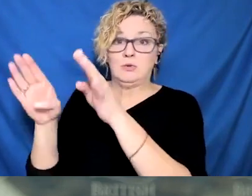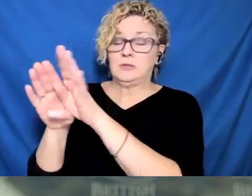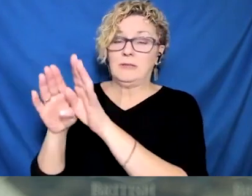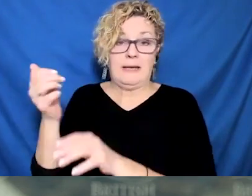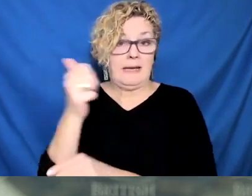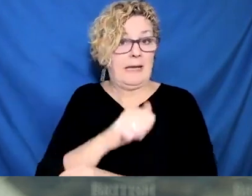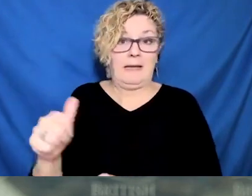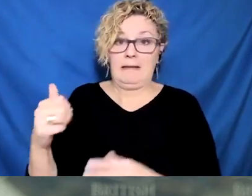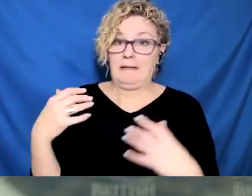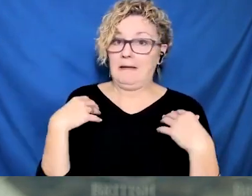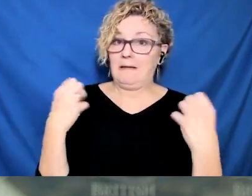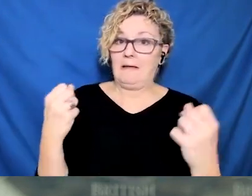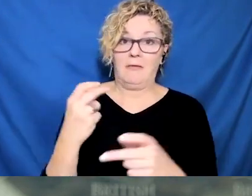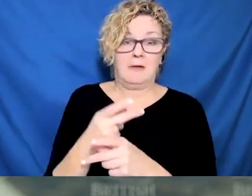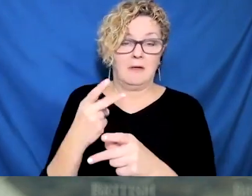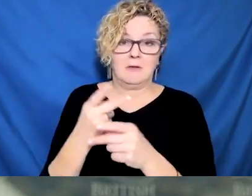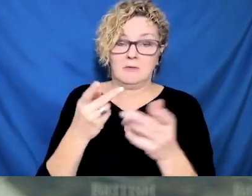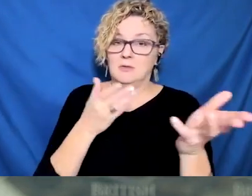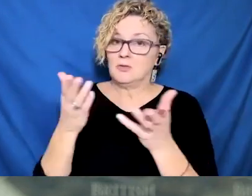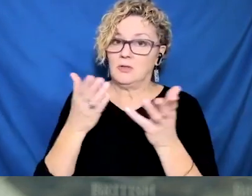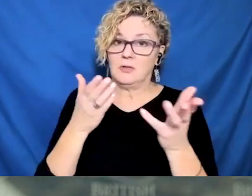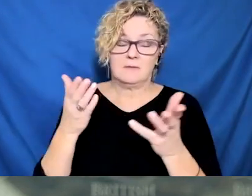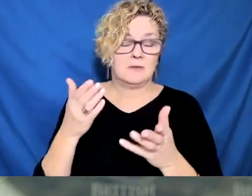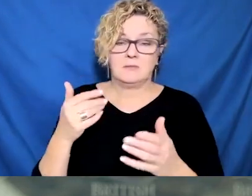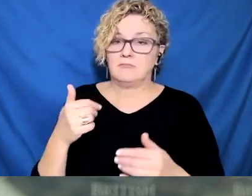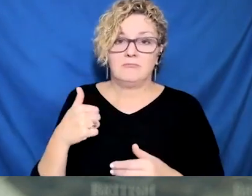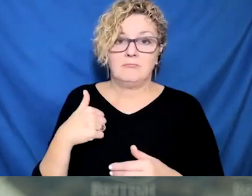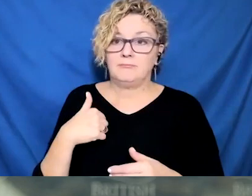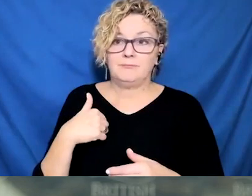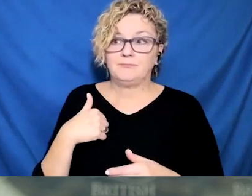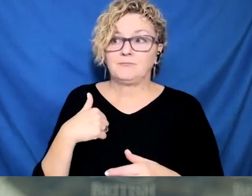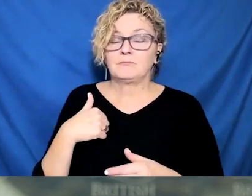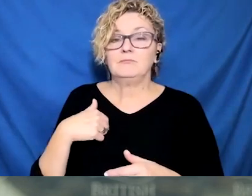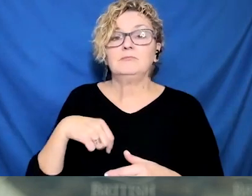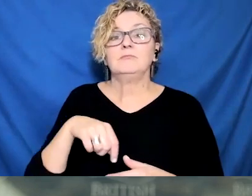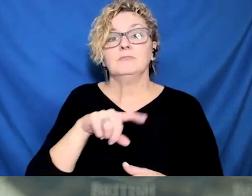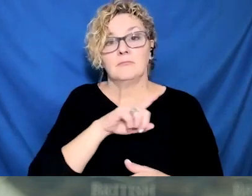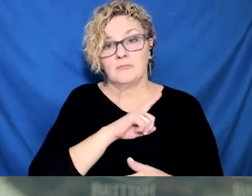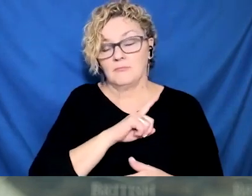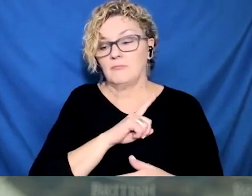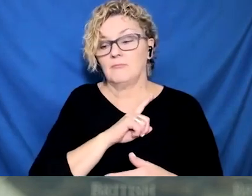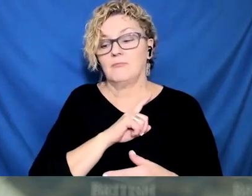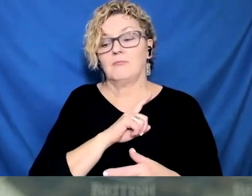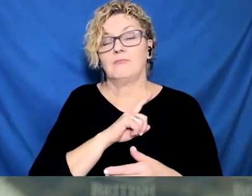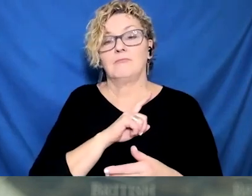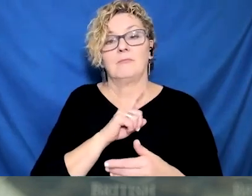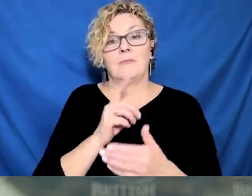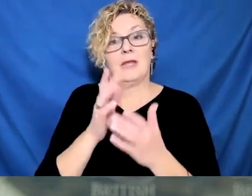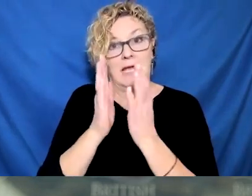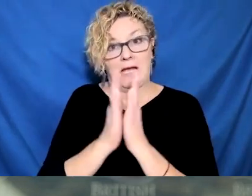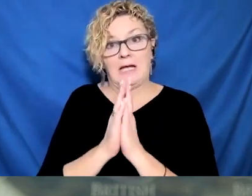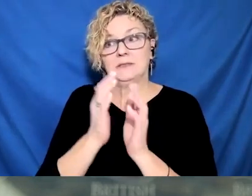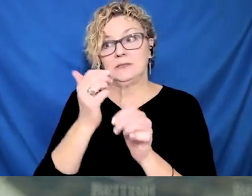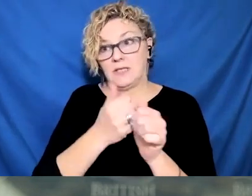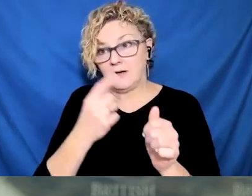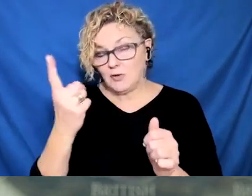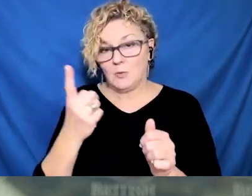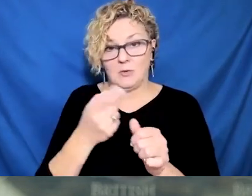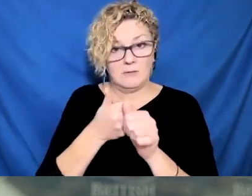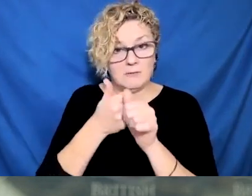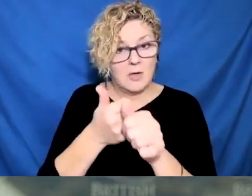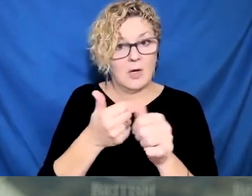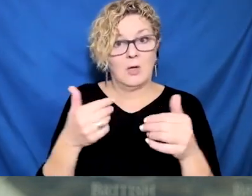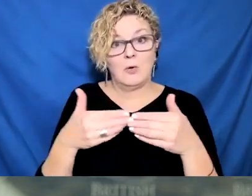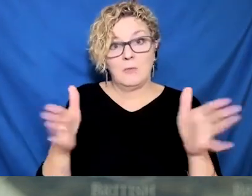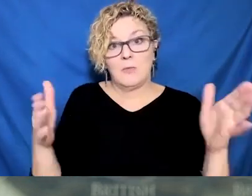And, you know, they've got most of the year still to go. And they're worried that they're either going to be forced back to work when they need to stay home, or if they choose to